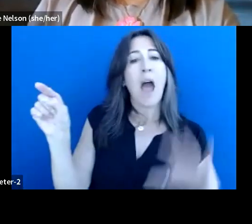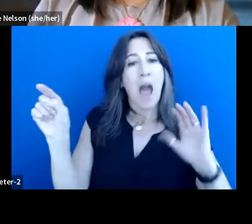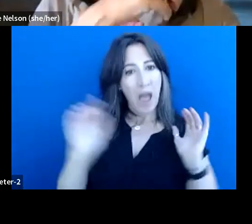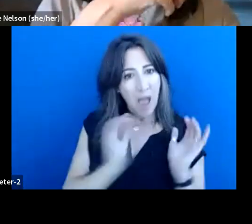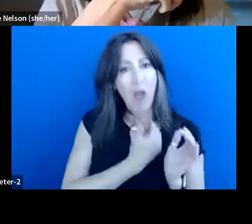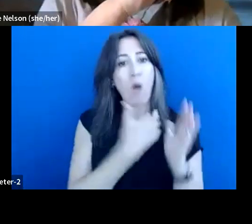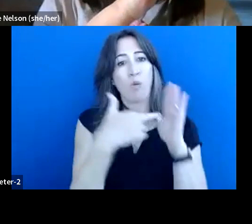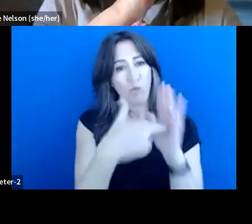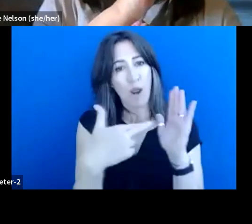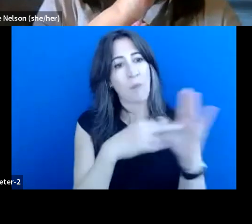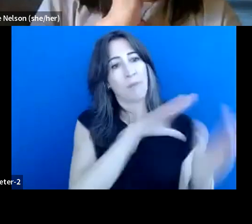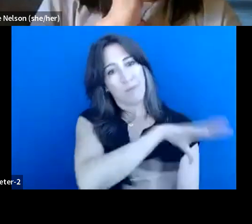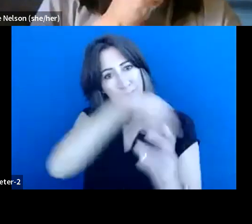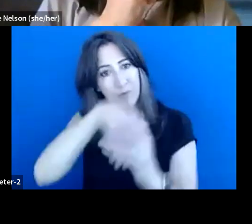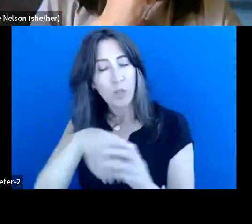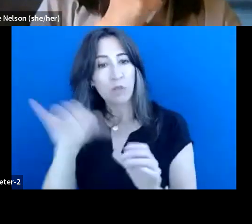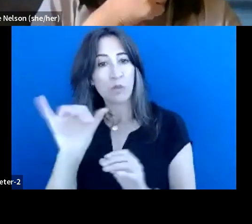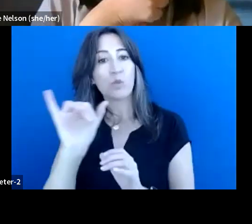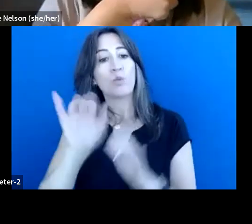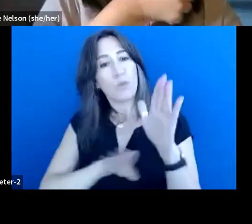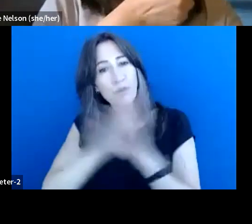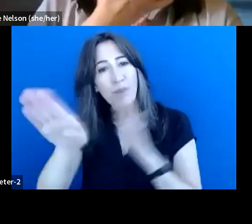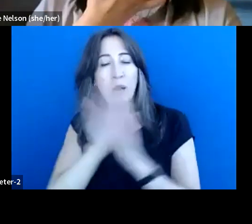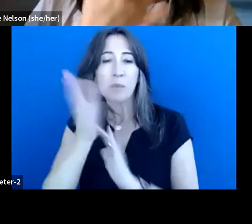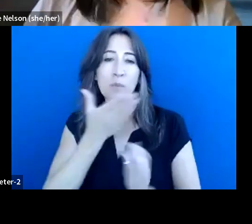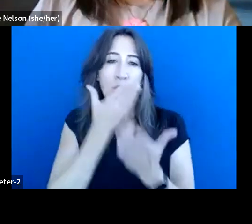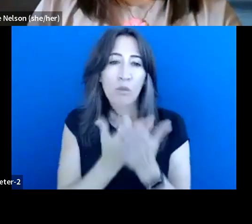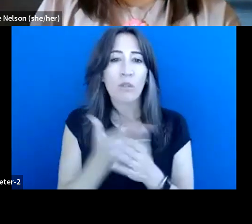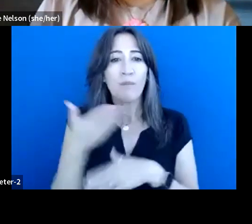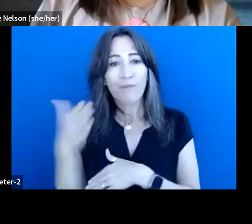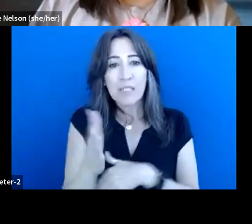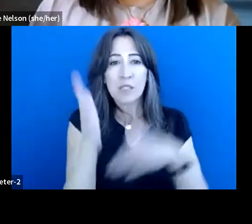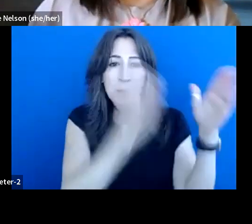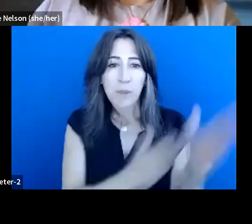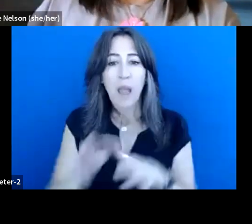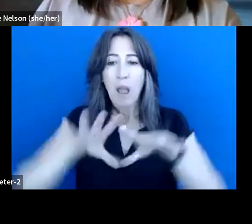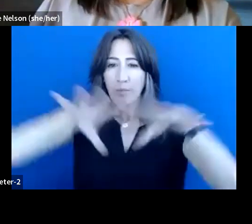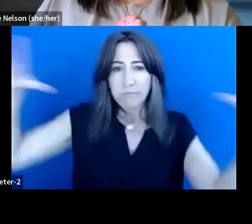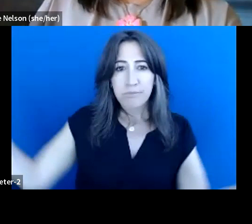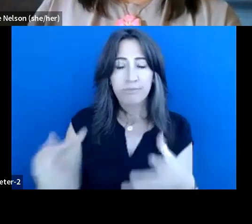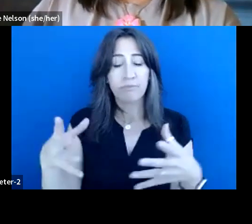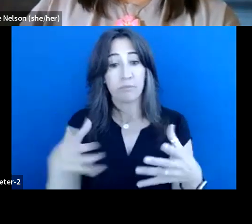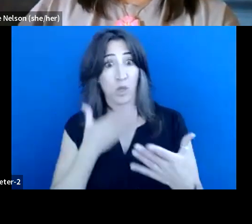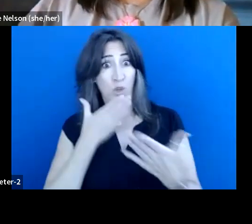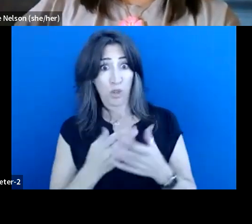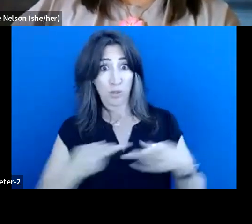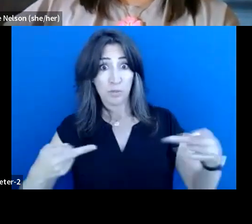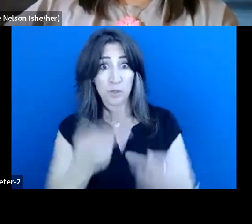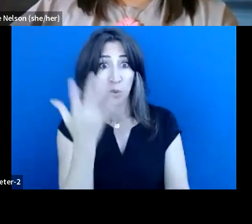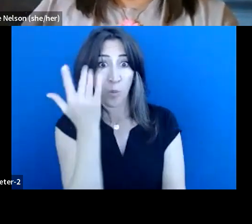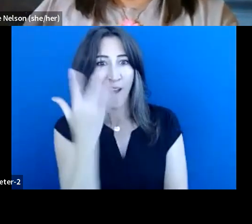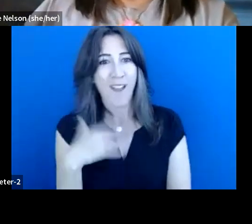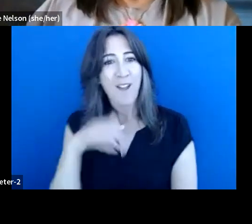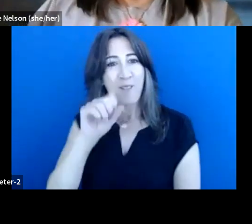communities, uh, developing fish plants. And we're in a good position to do that because we have our stewardship offices that are